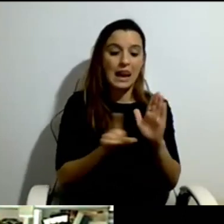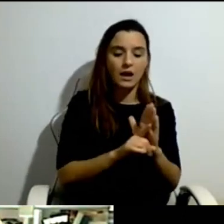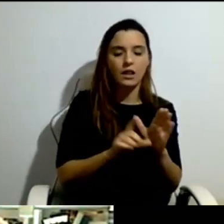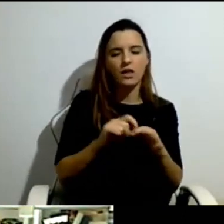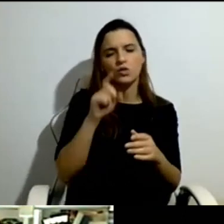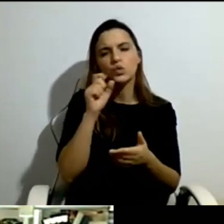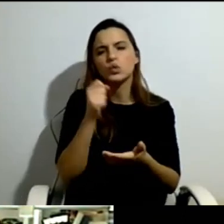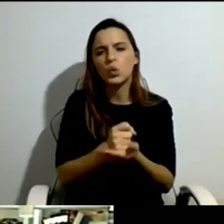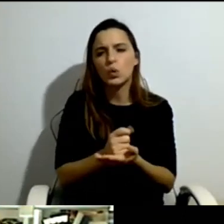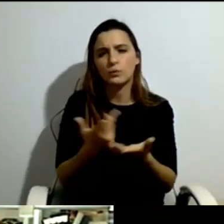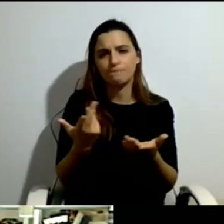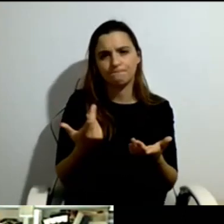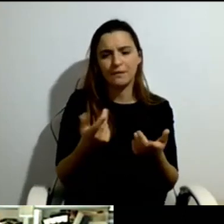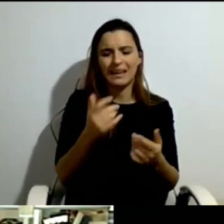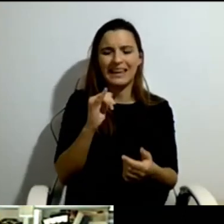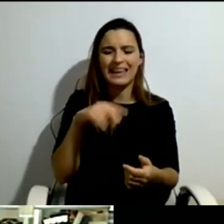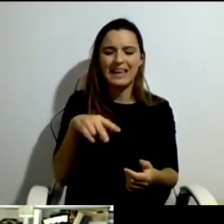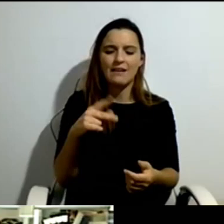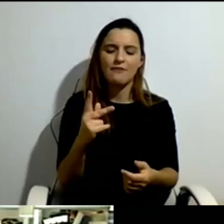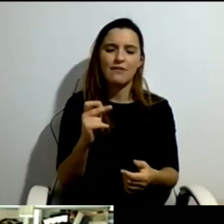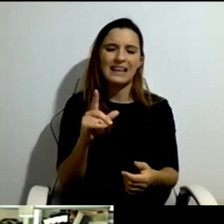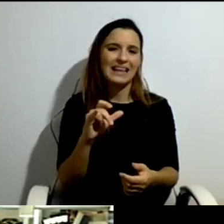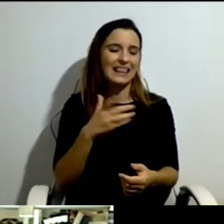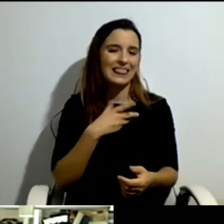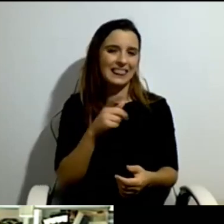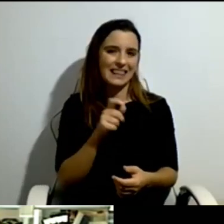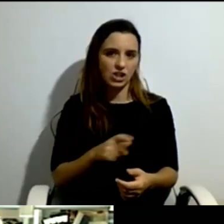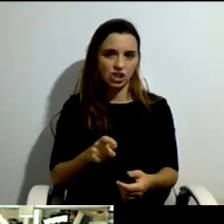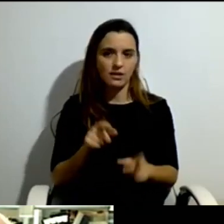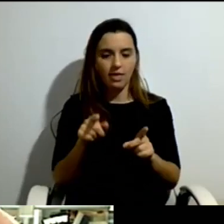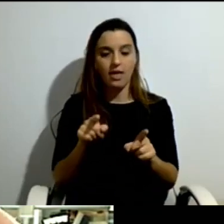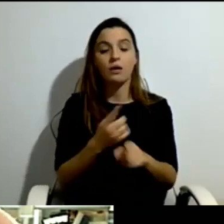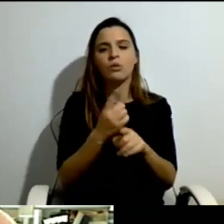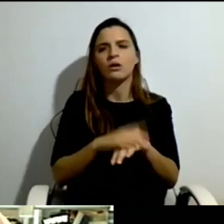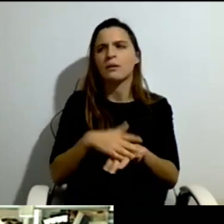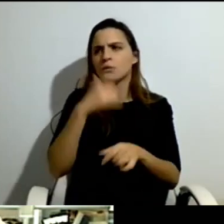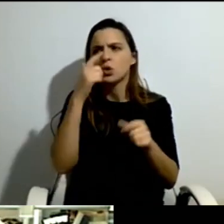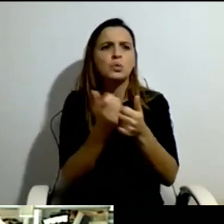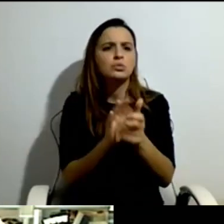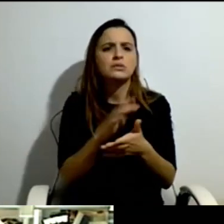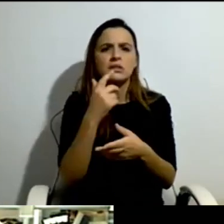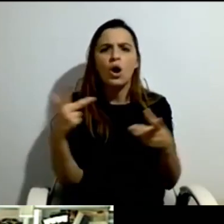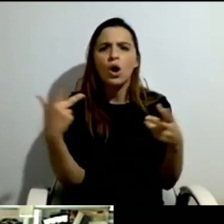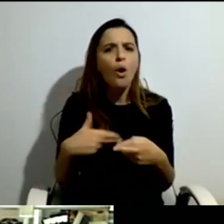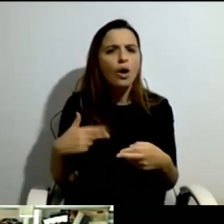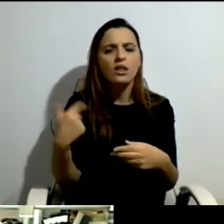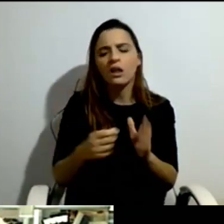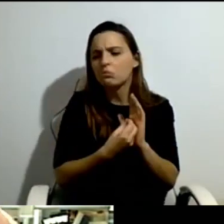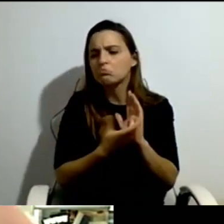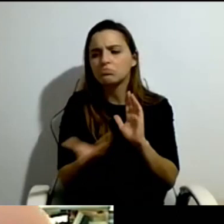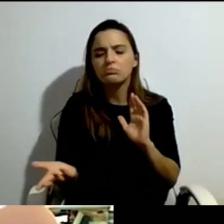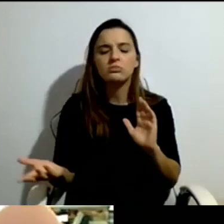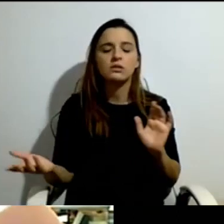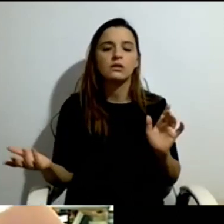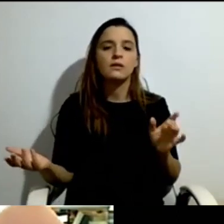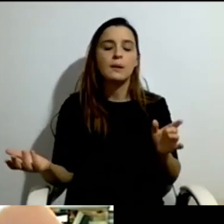all the speakers before said that there were cuttings, you know, cuttings everywhere. This is a political wave that